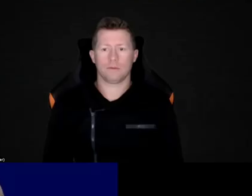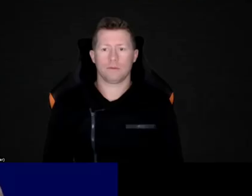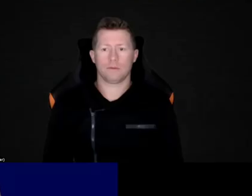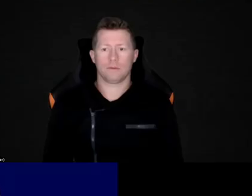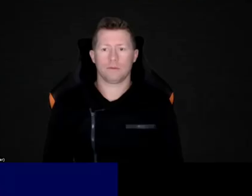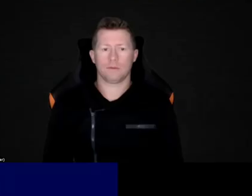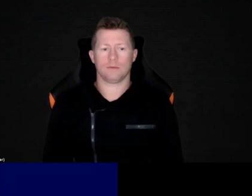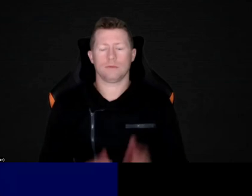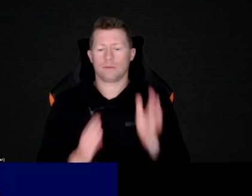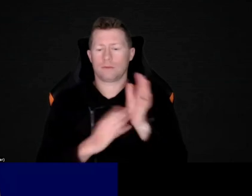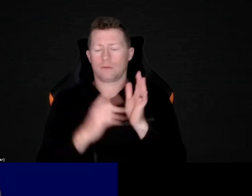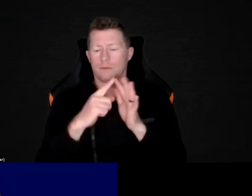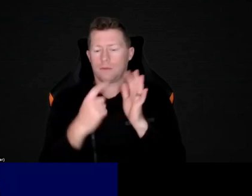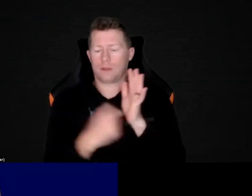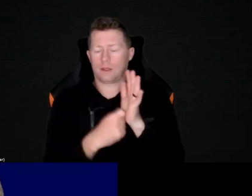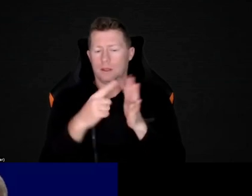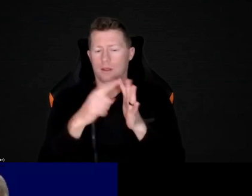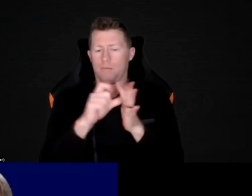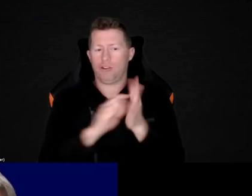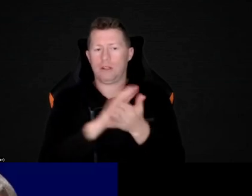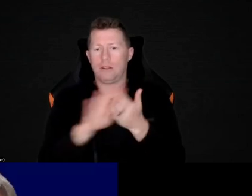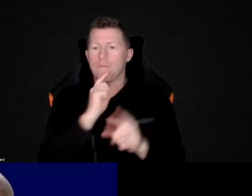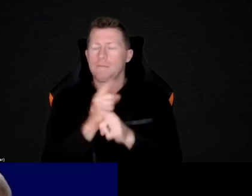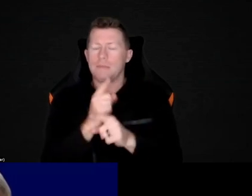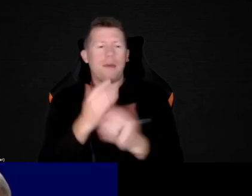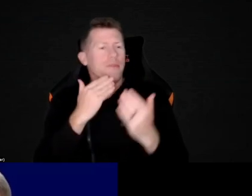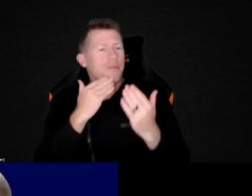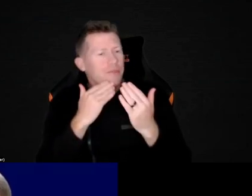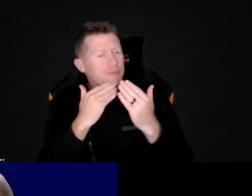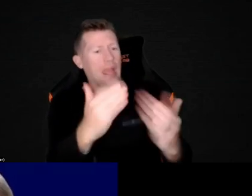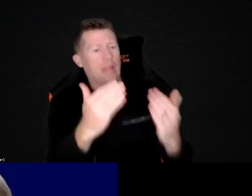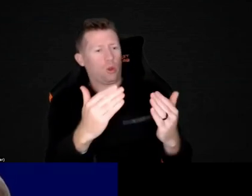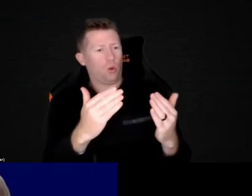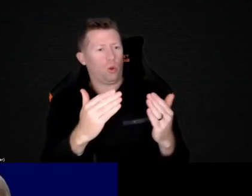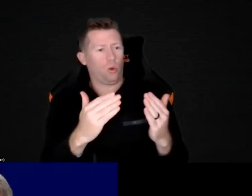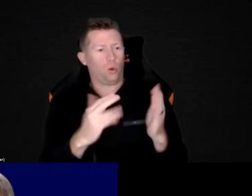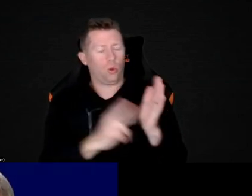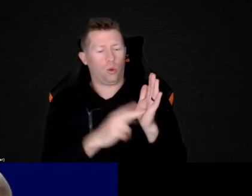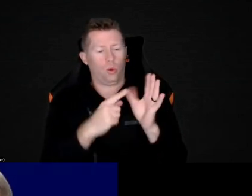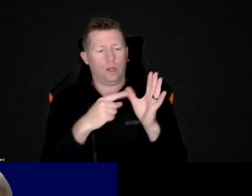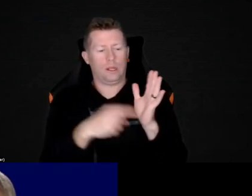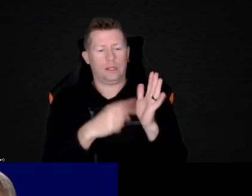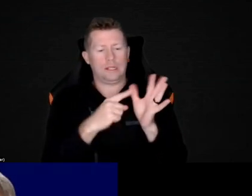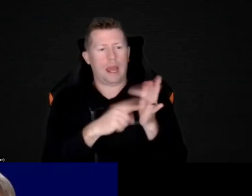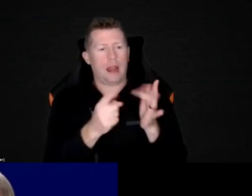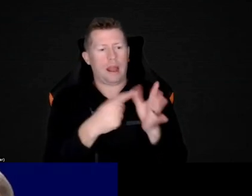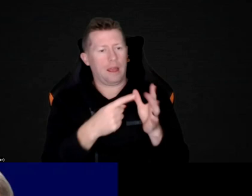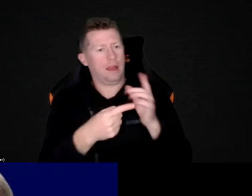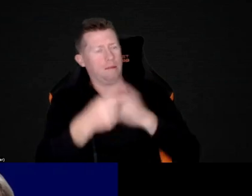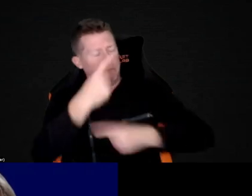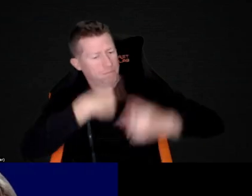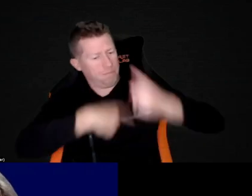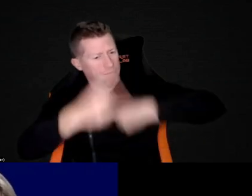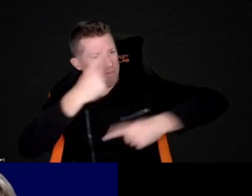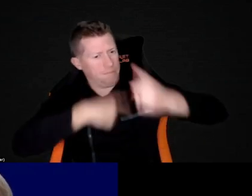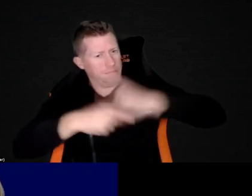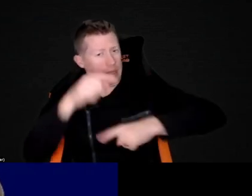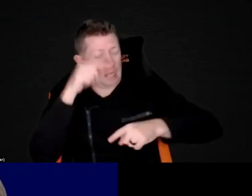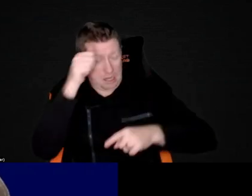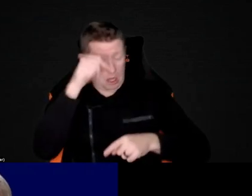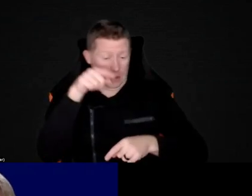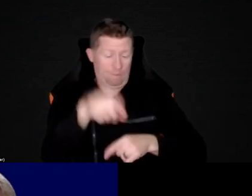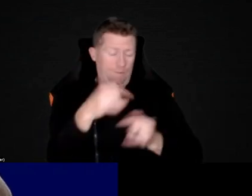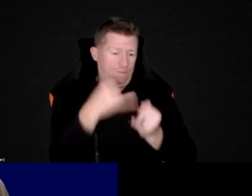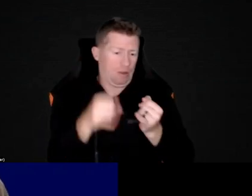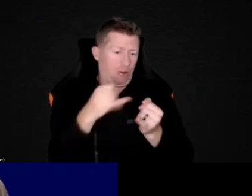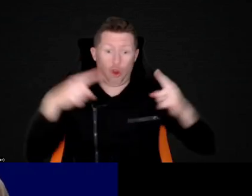Thank you so much, Natalia, for skillfully guiding us all through this really complex and